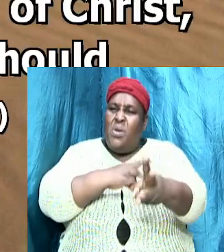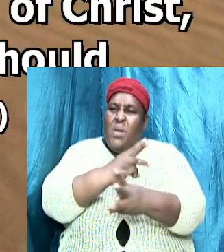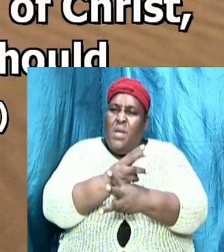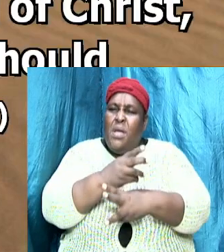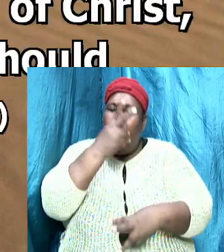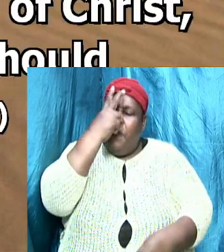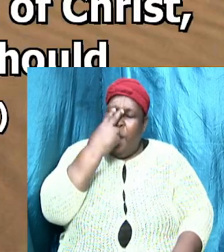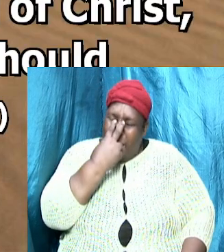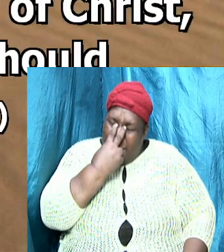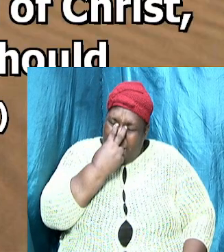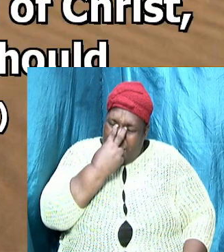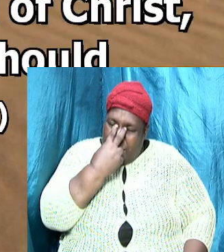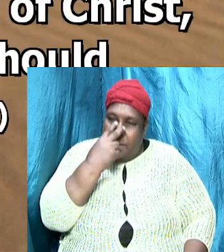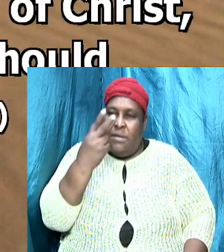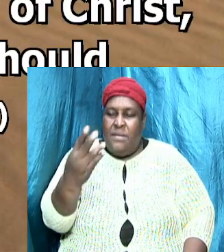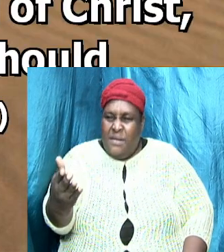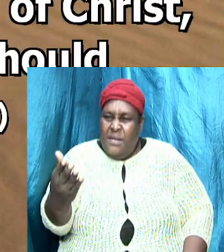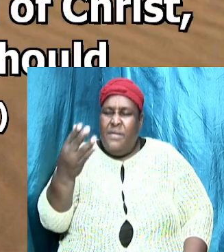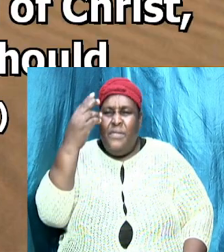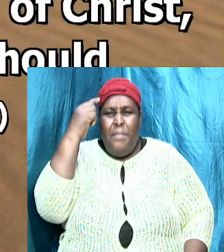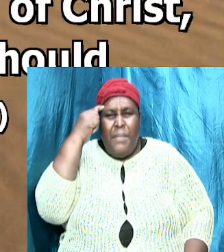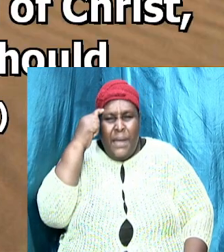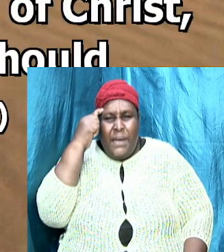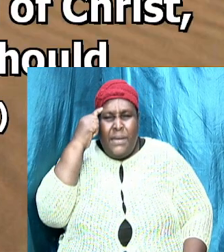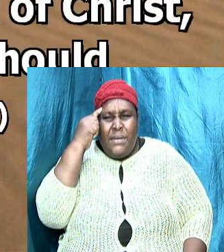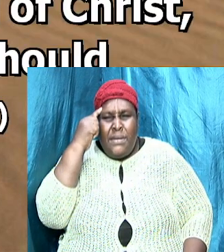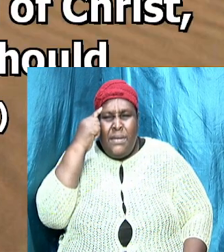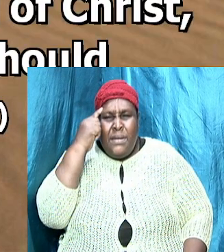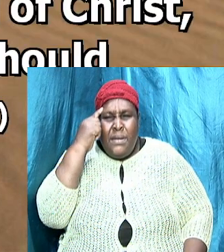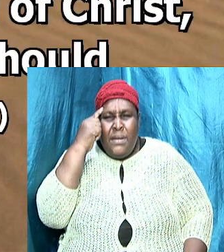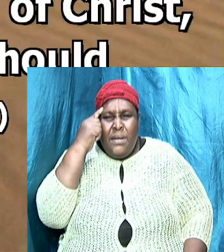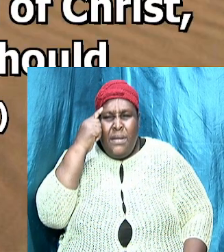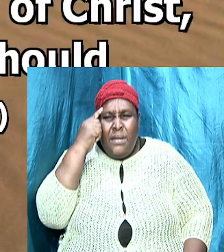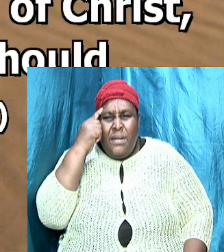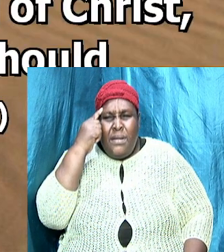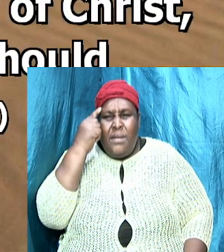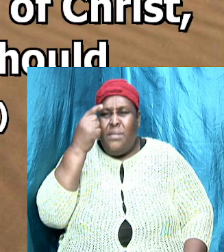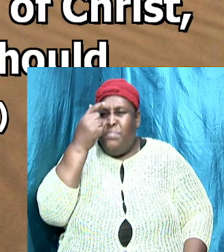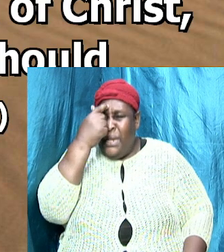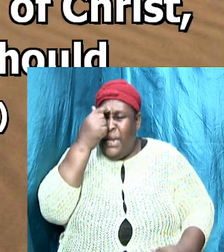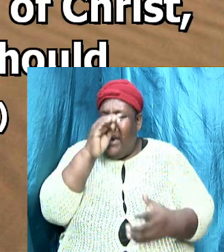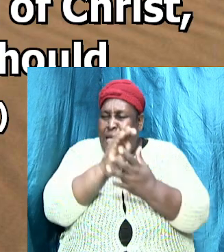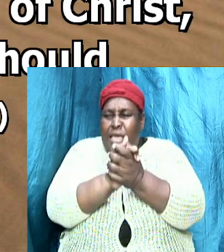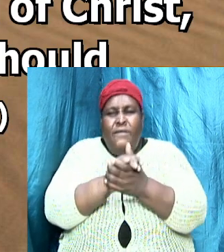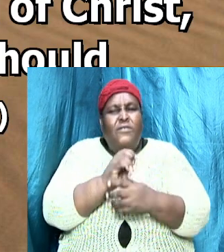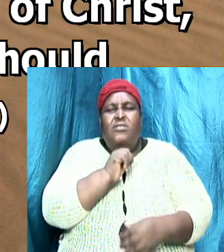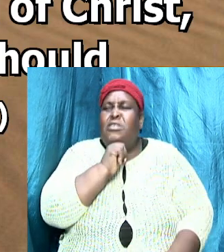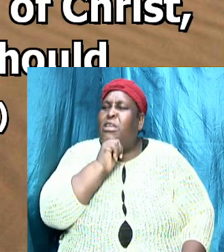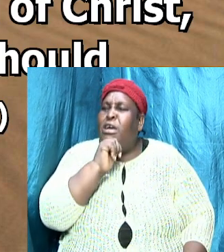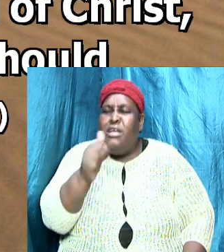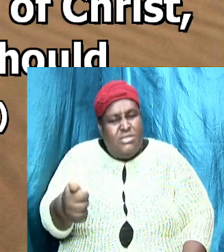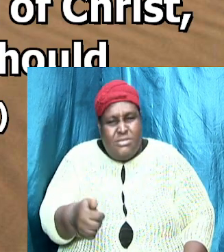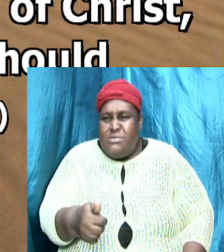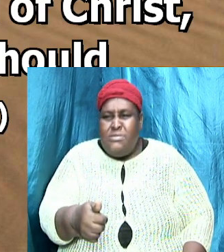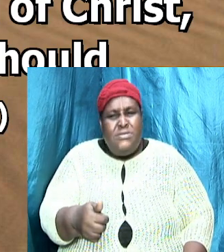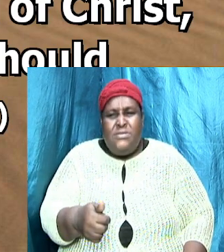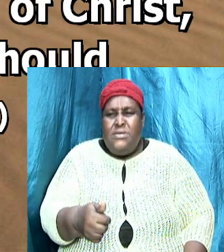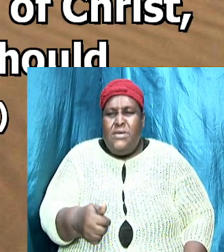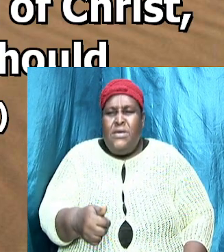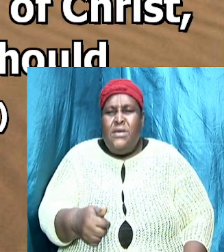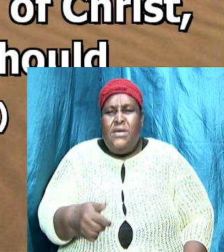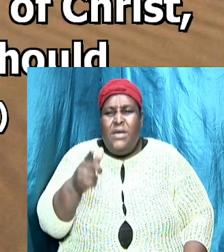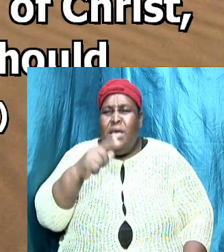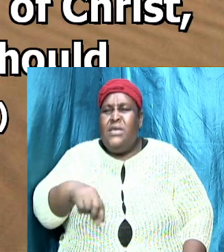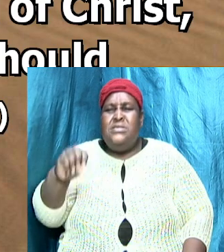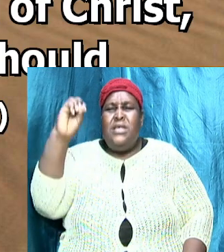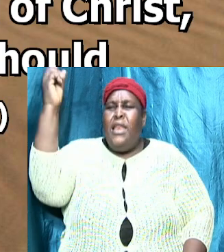blinded their minds blinded the minds of them which believe not lest the